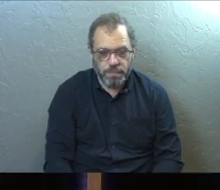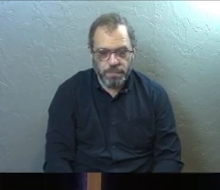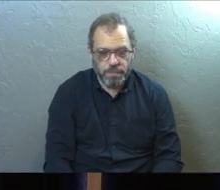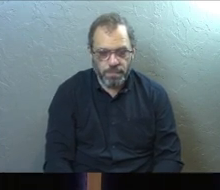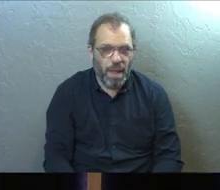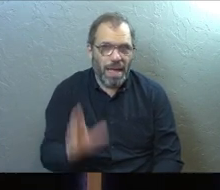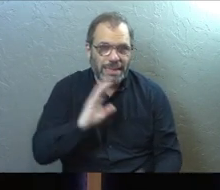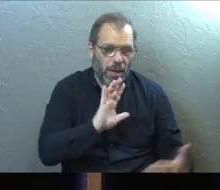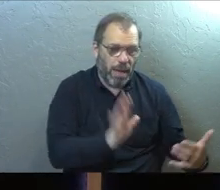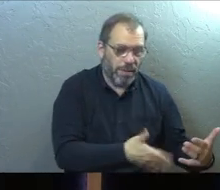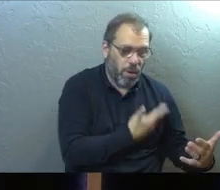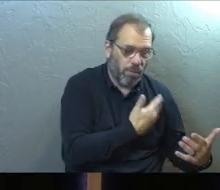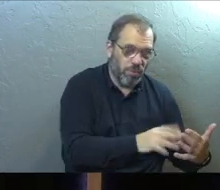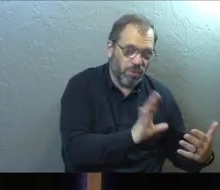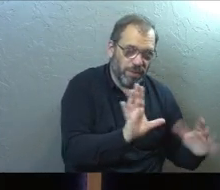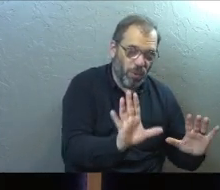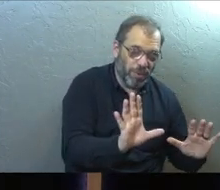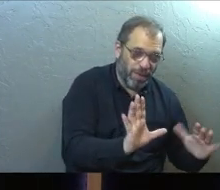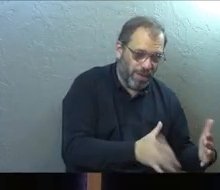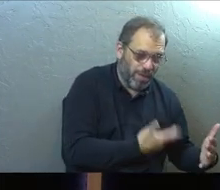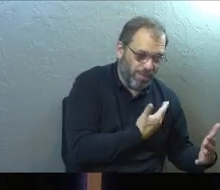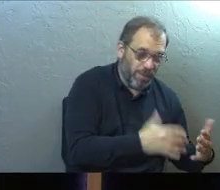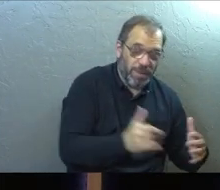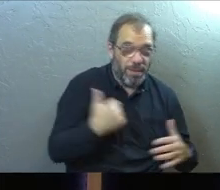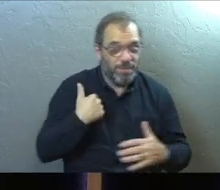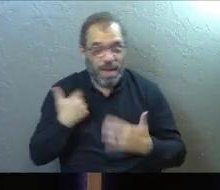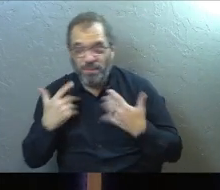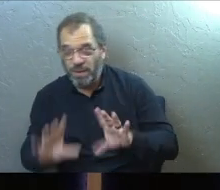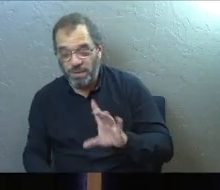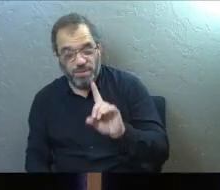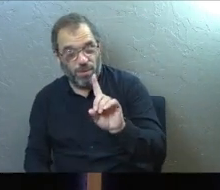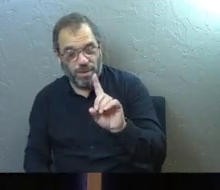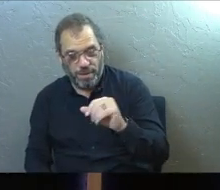Now I know the music's playing, but I'm not done.